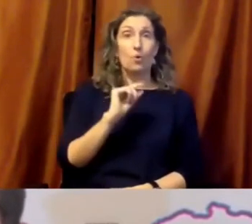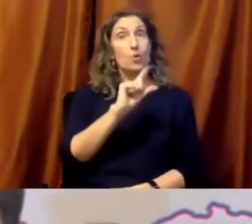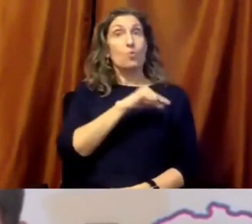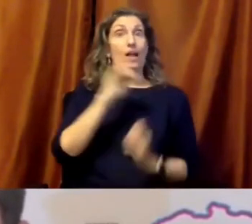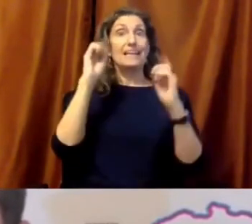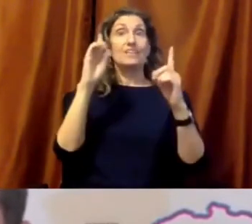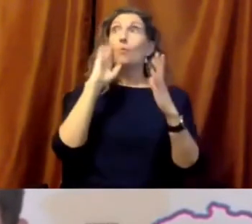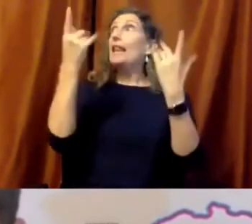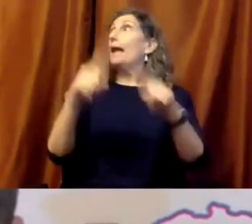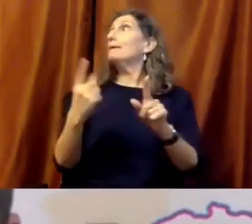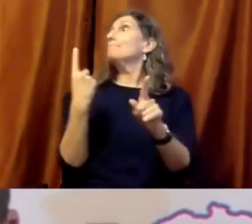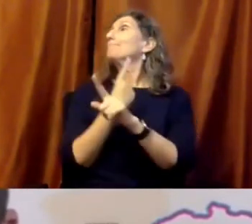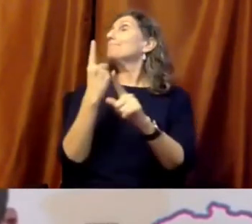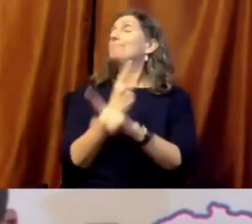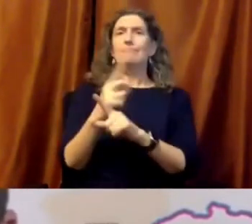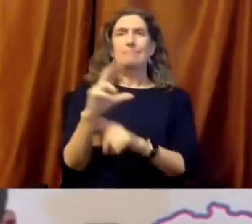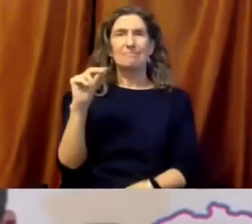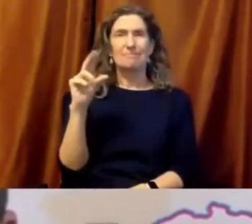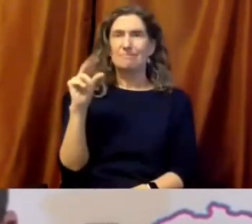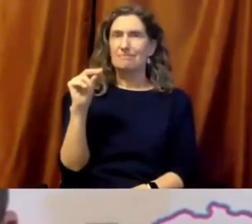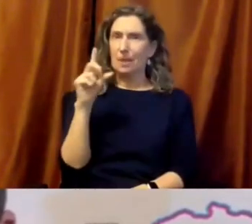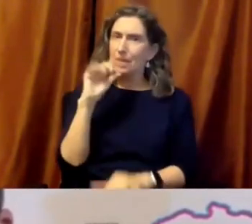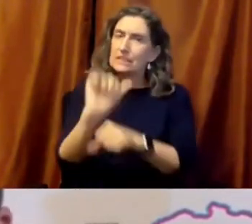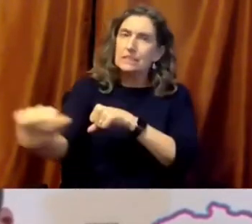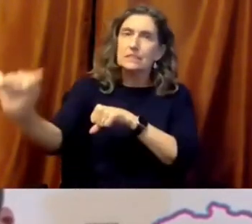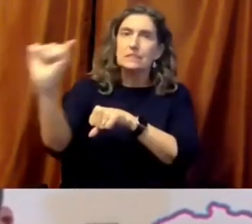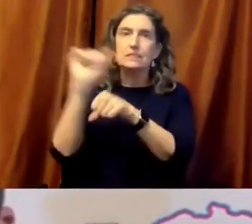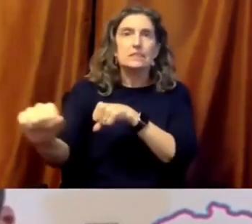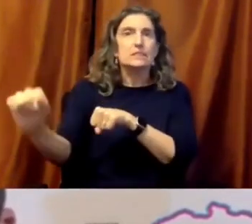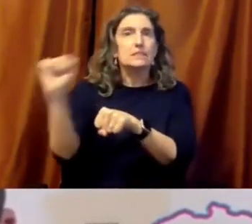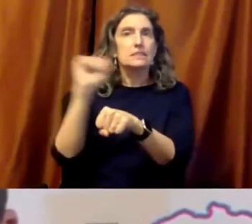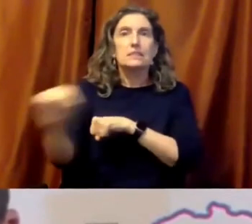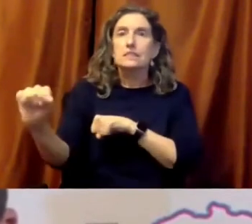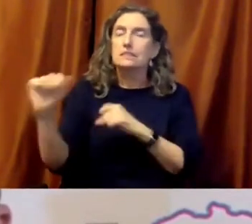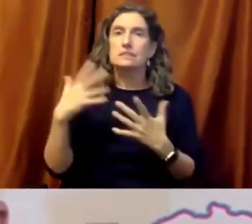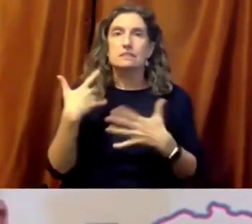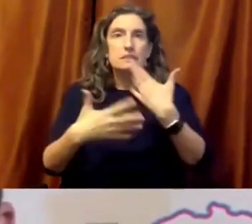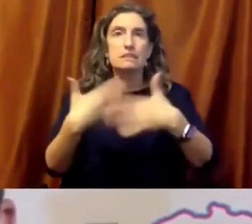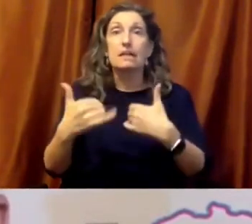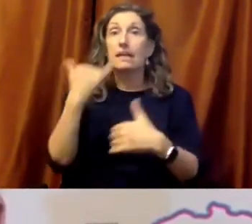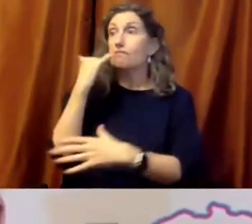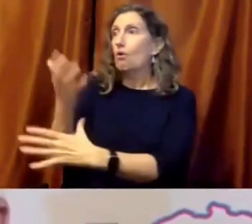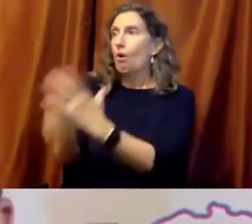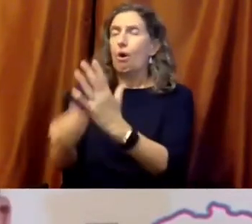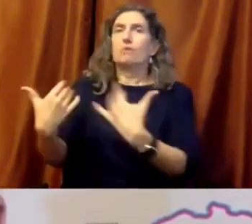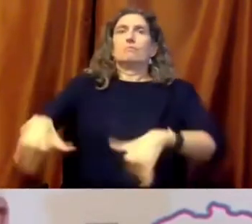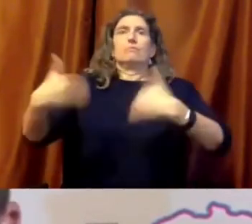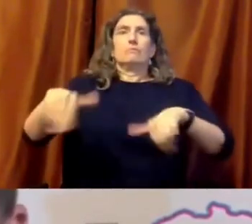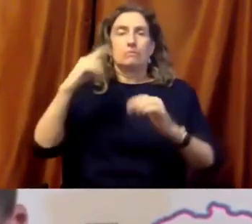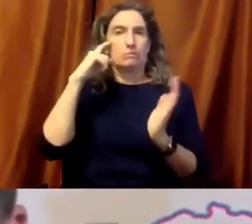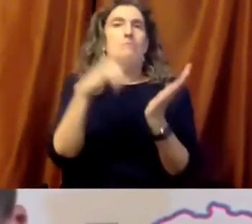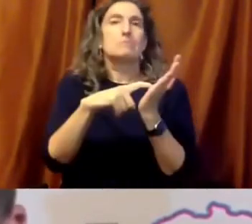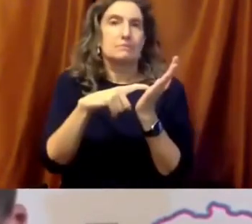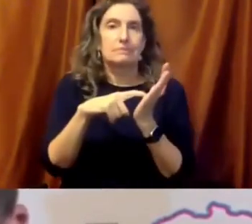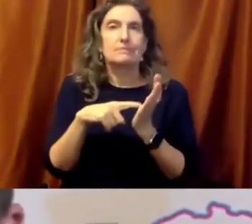realize its true value only in its absence. When we are forced to pay the price for a crisis born of ignorance and neglect,